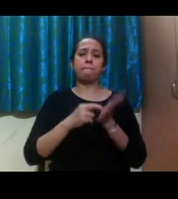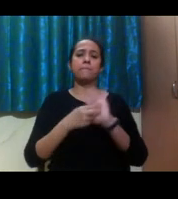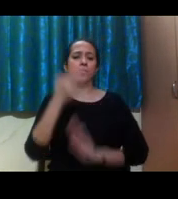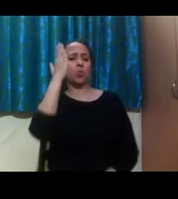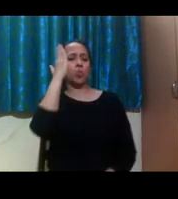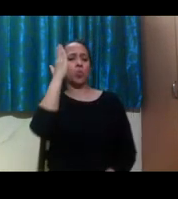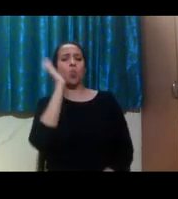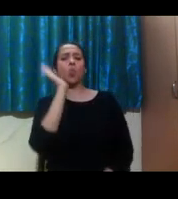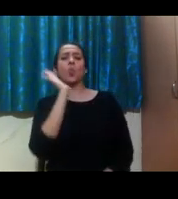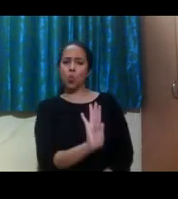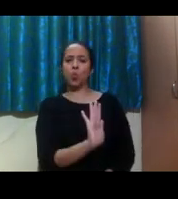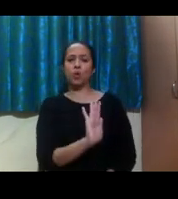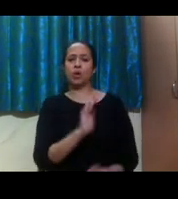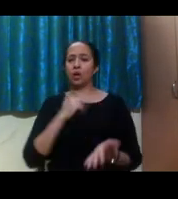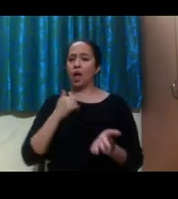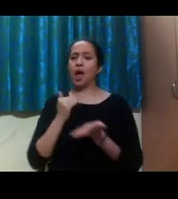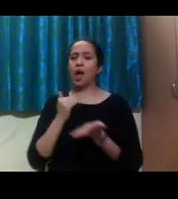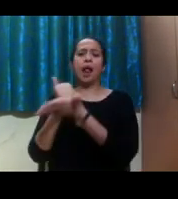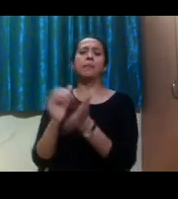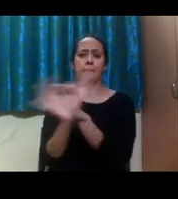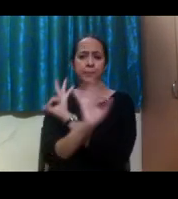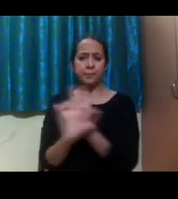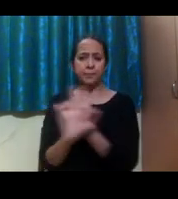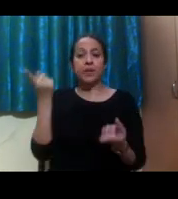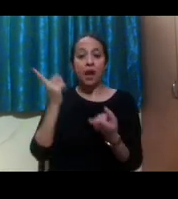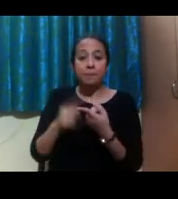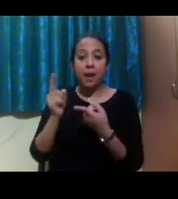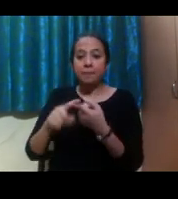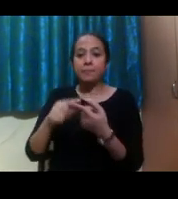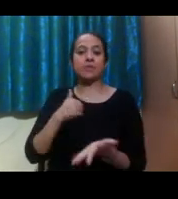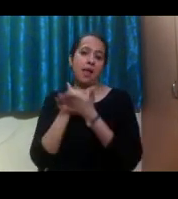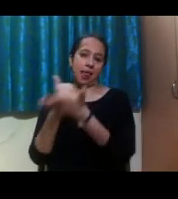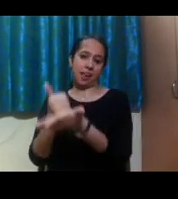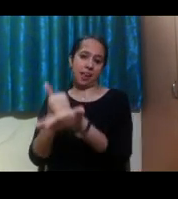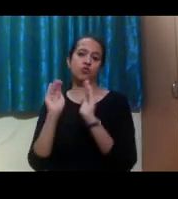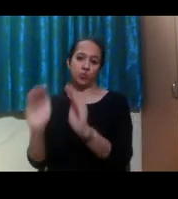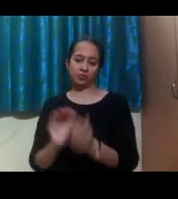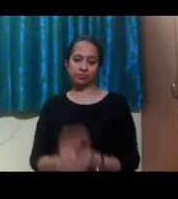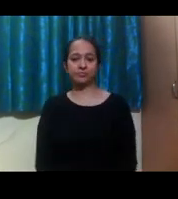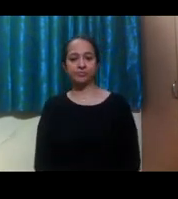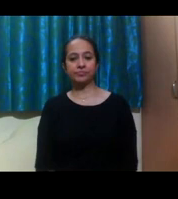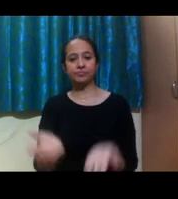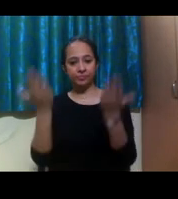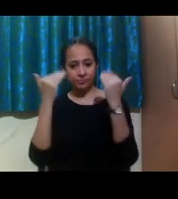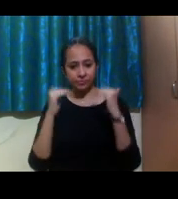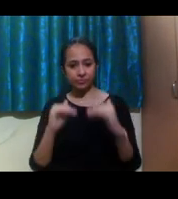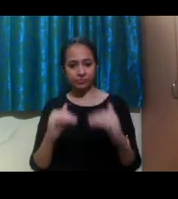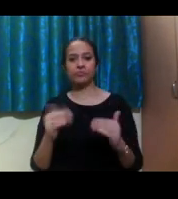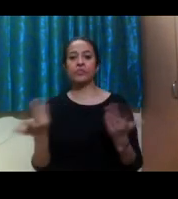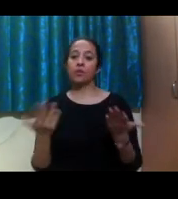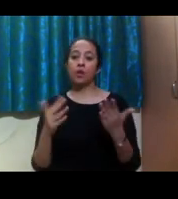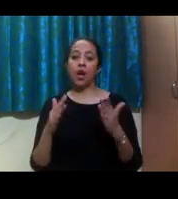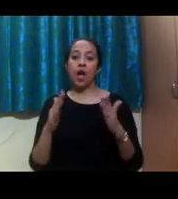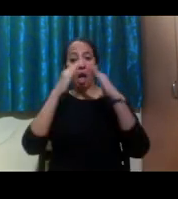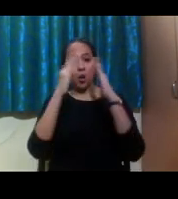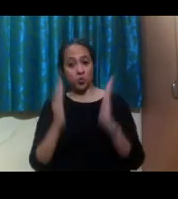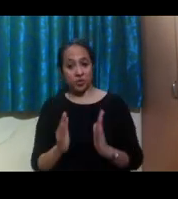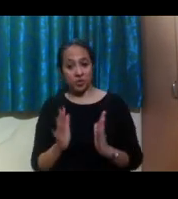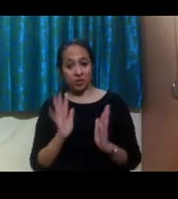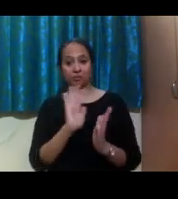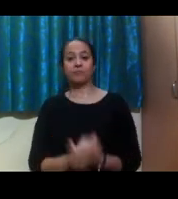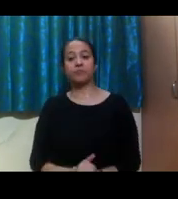fine. That's what we're here to do and to support for you. And we'll also talk about housing. So if you are coming to